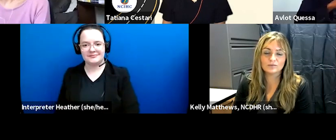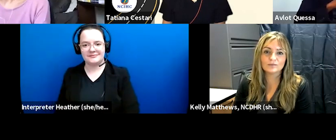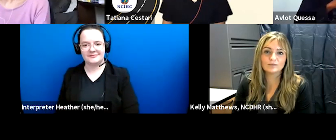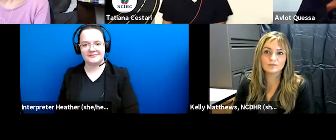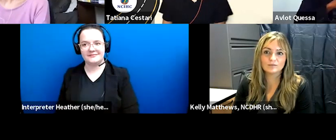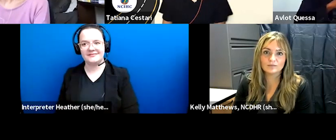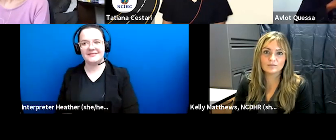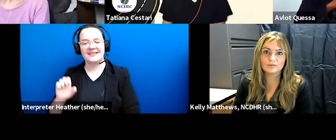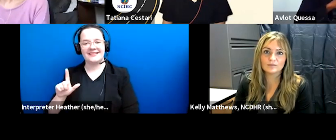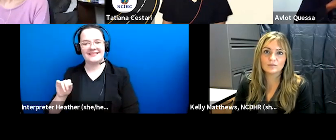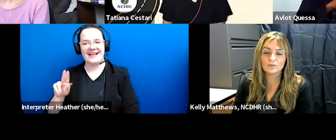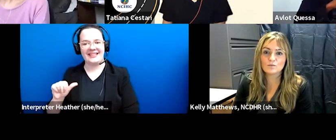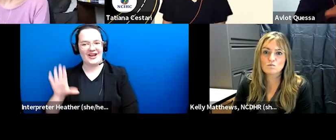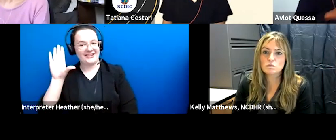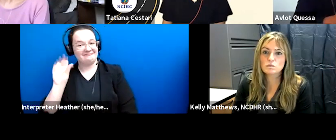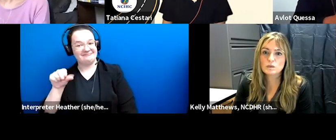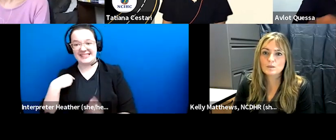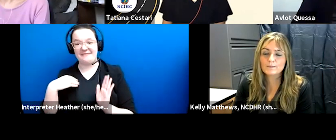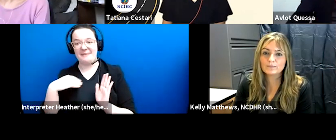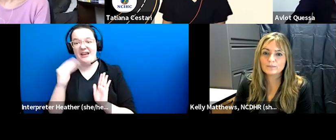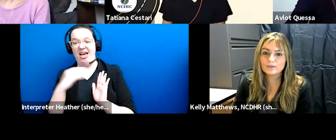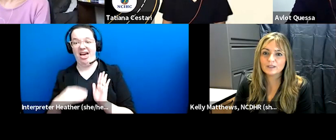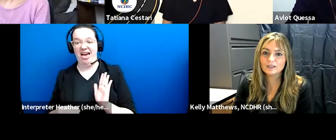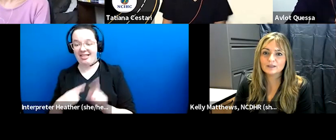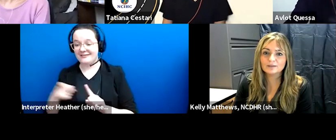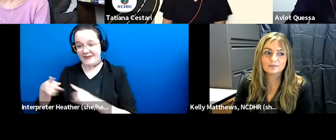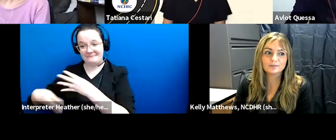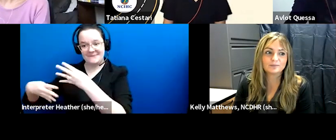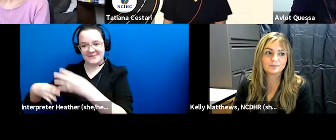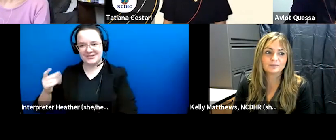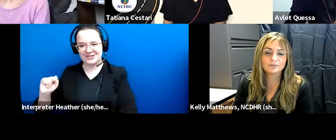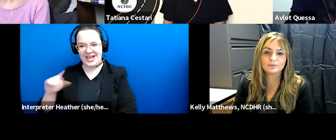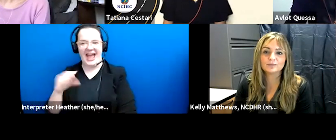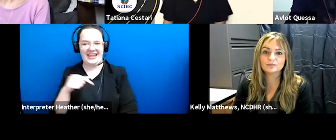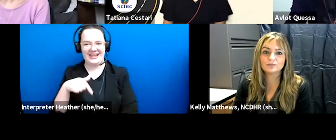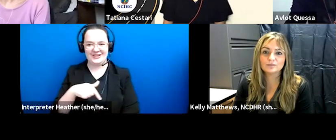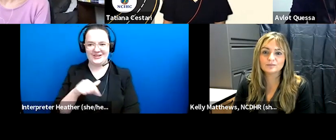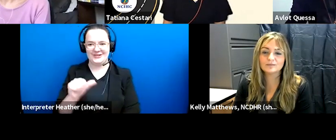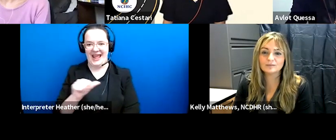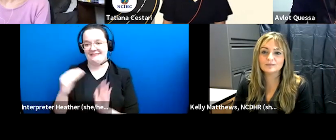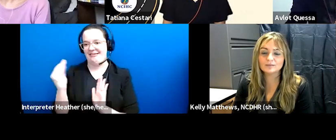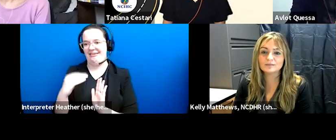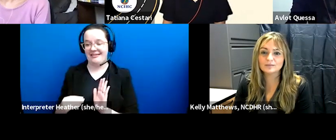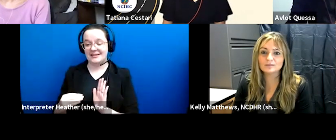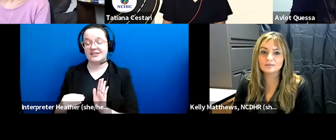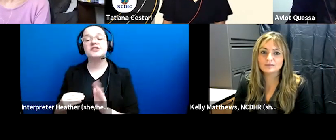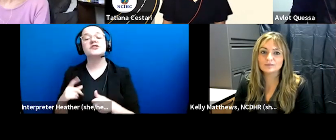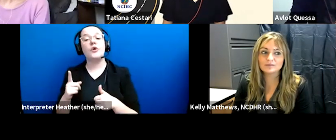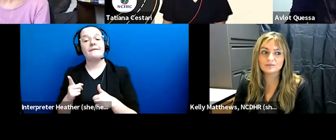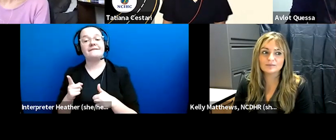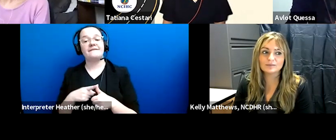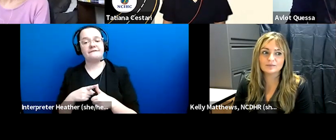yes i've been collecting them furiously from both the chat and the q a and the first one is a comment